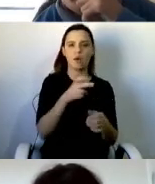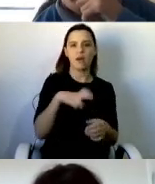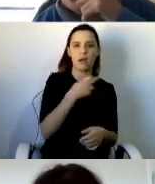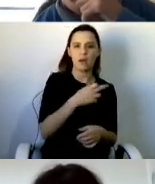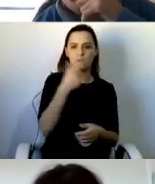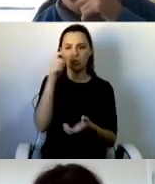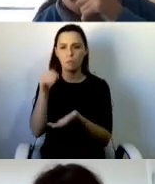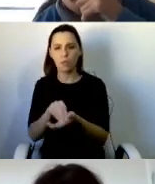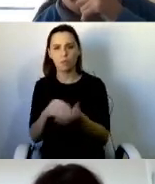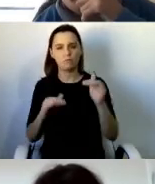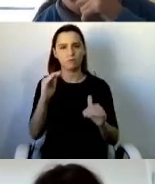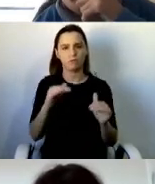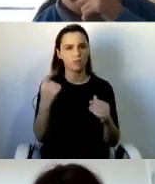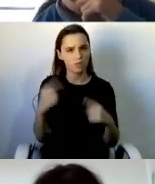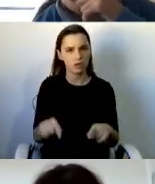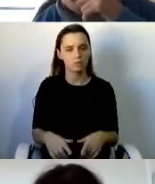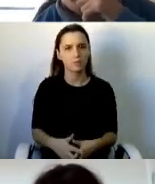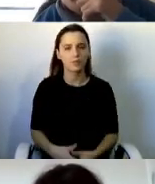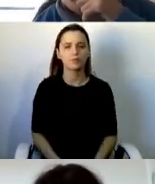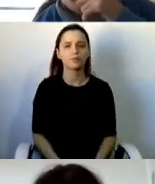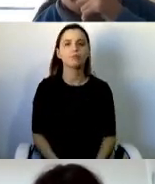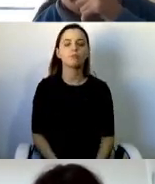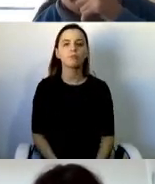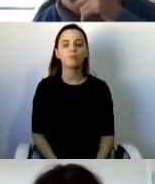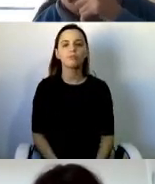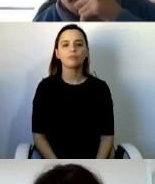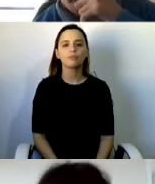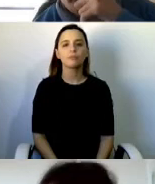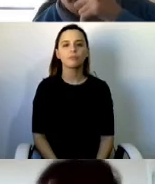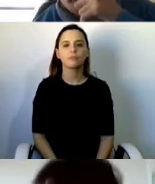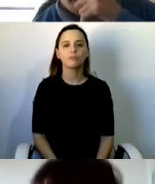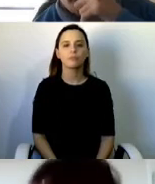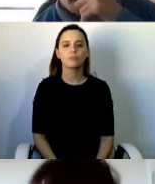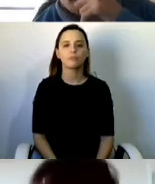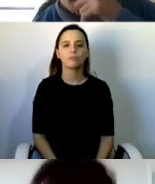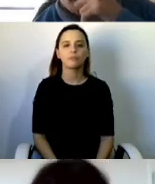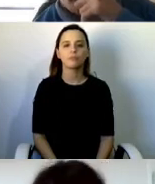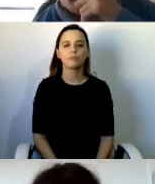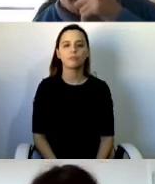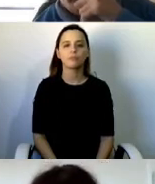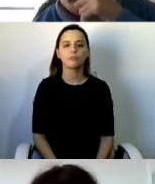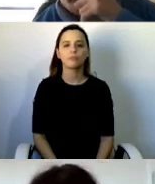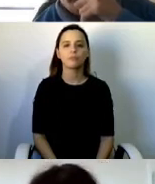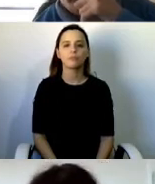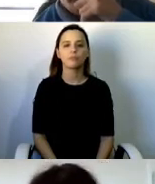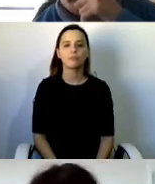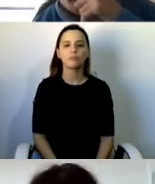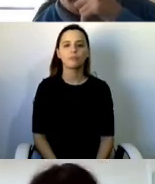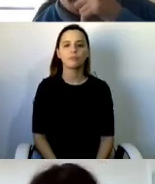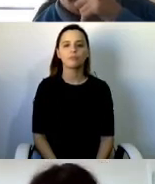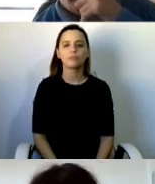model